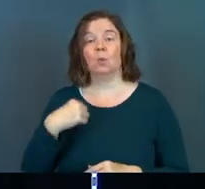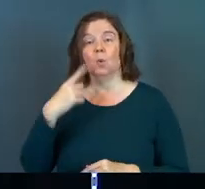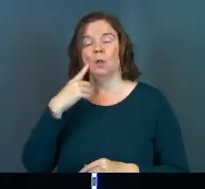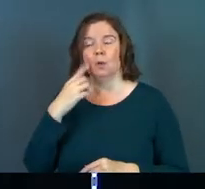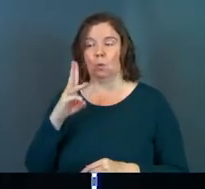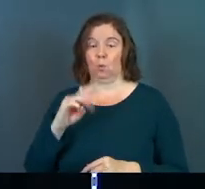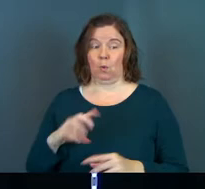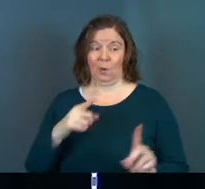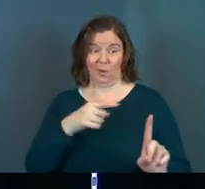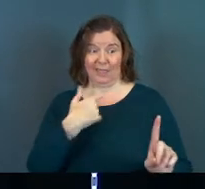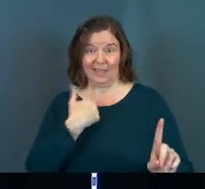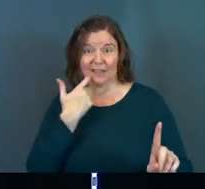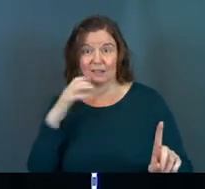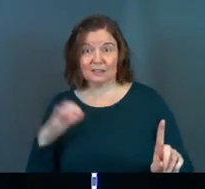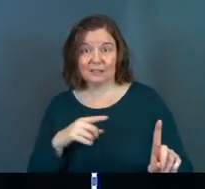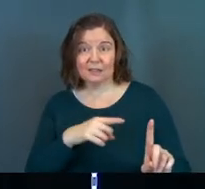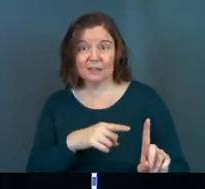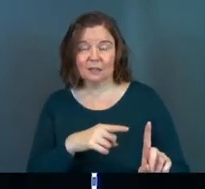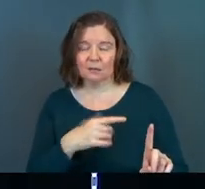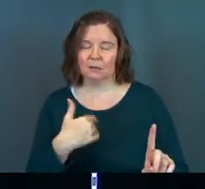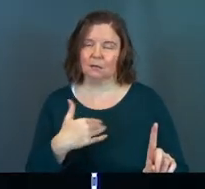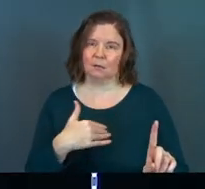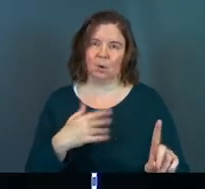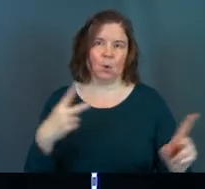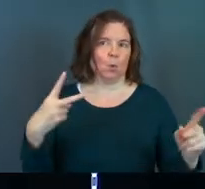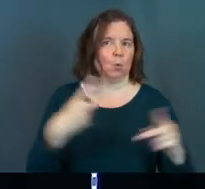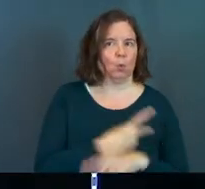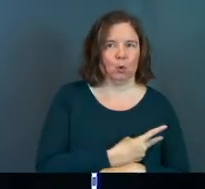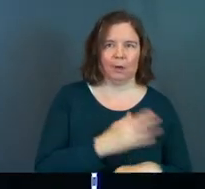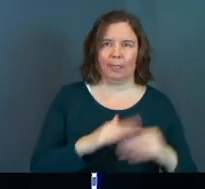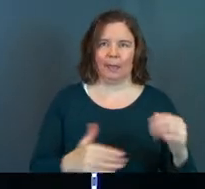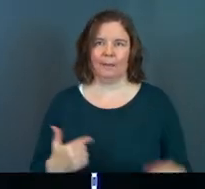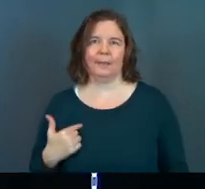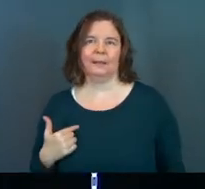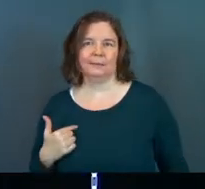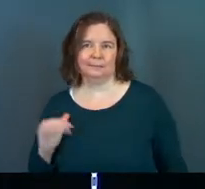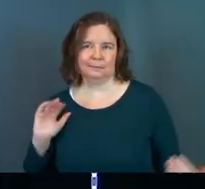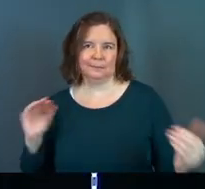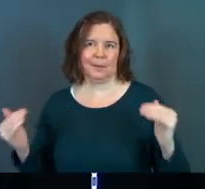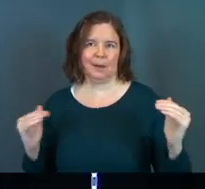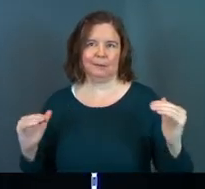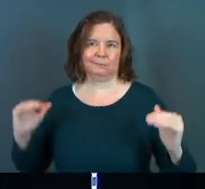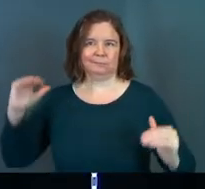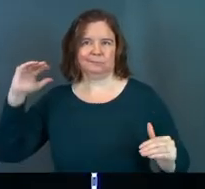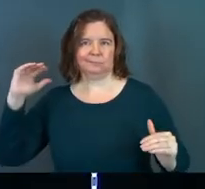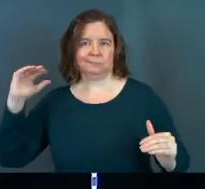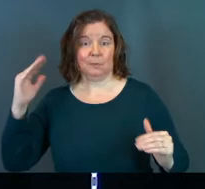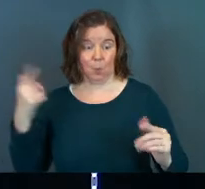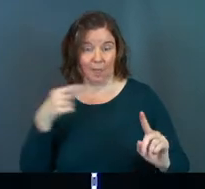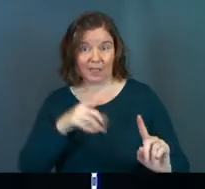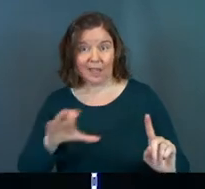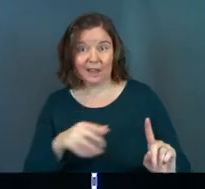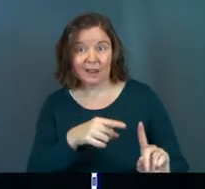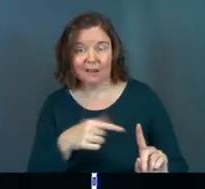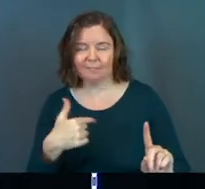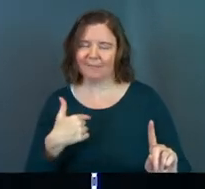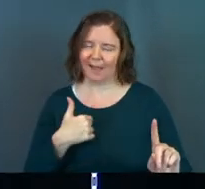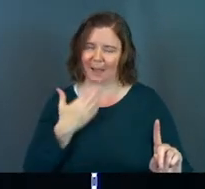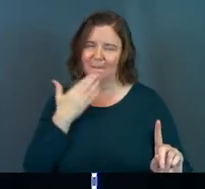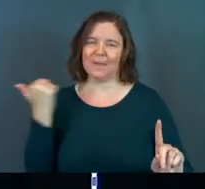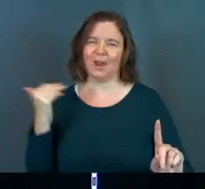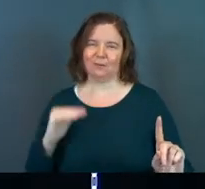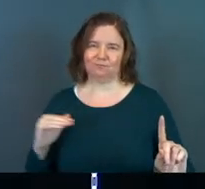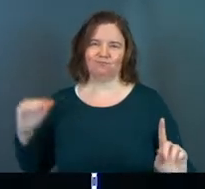thinks, wow, what they did, they're way worse than I am. Because of what they did, I am